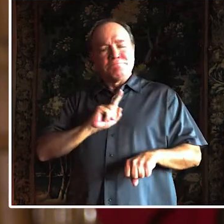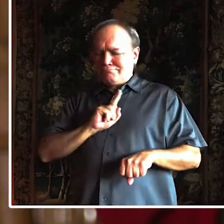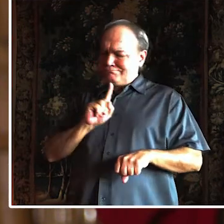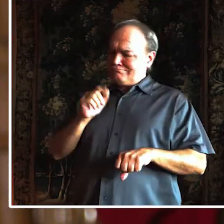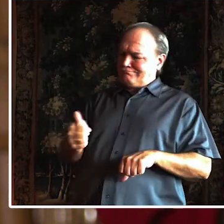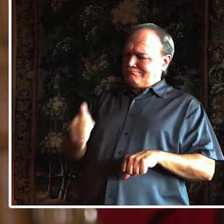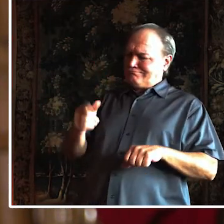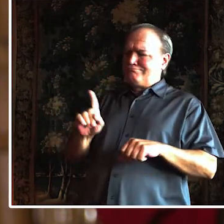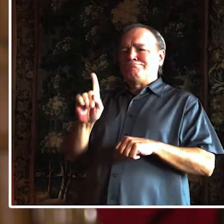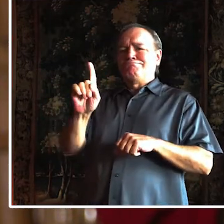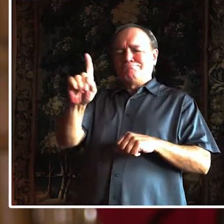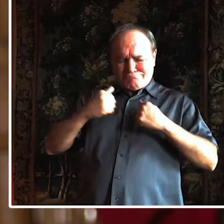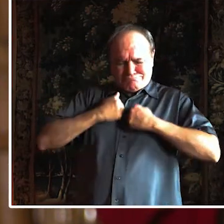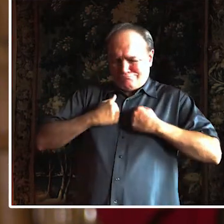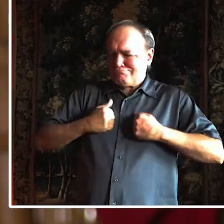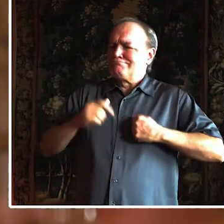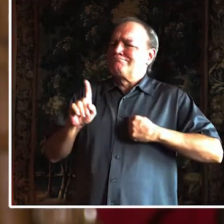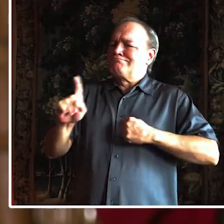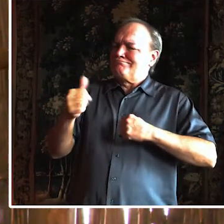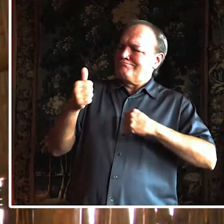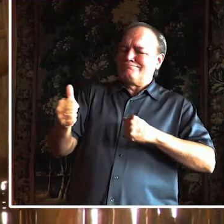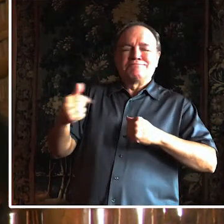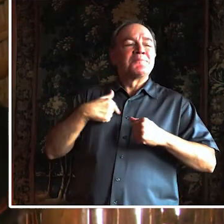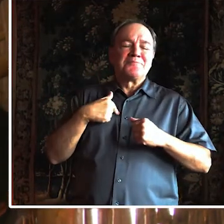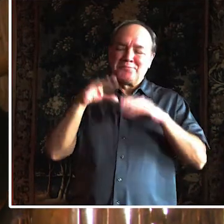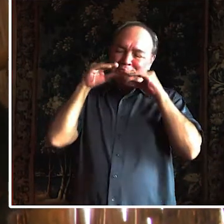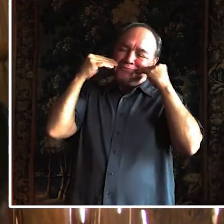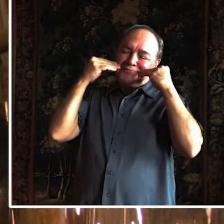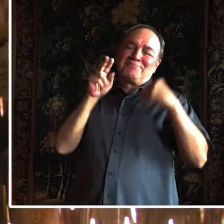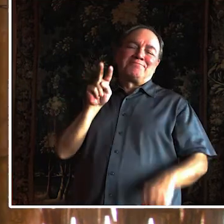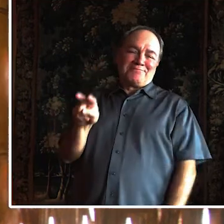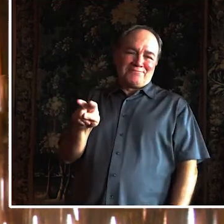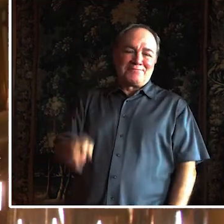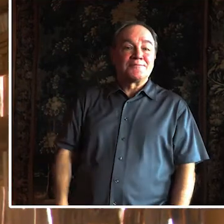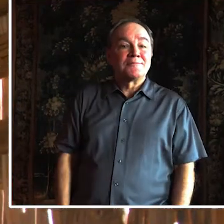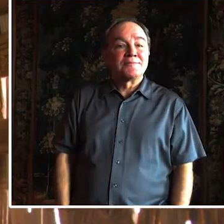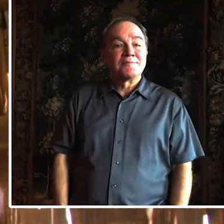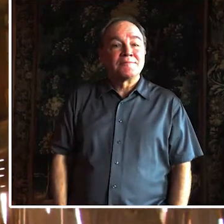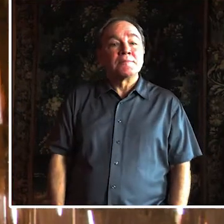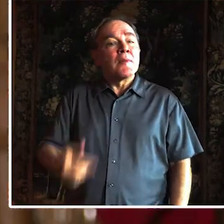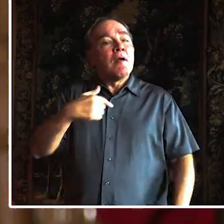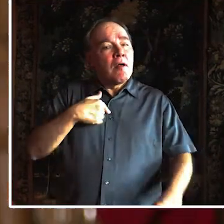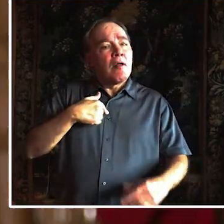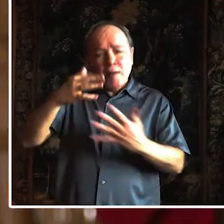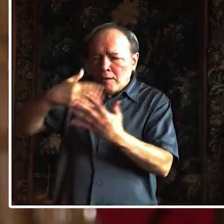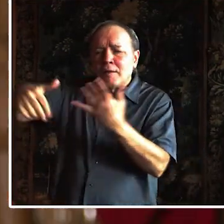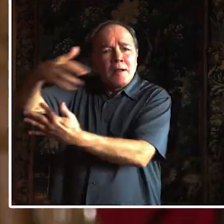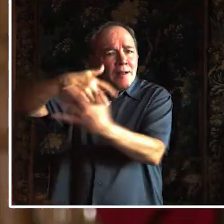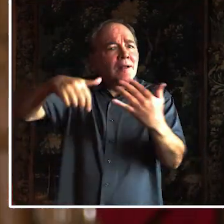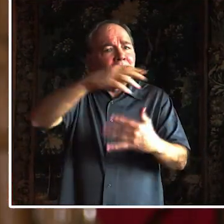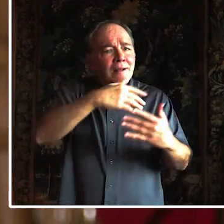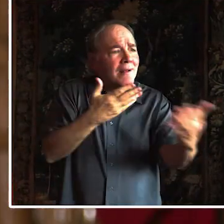If I can be around other people and be healthy, then I'll be